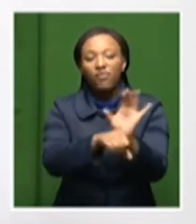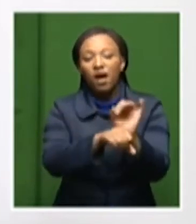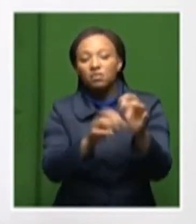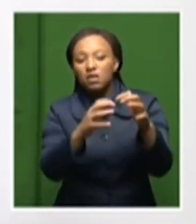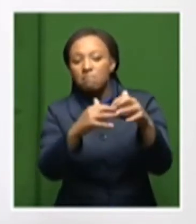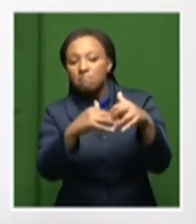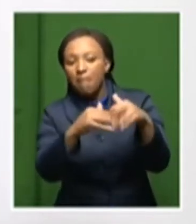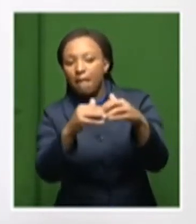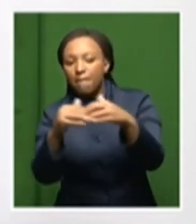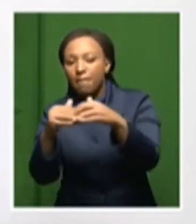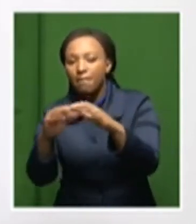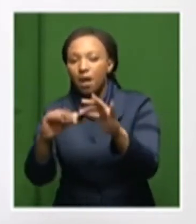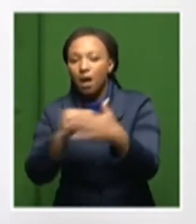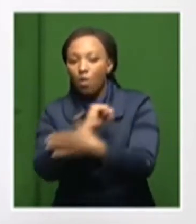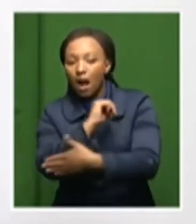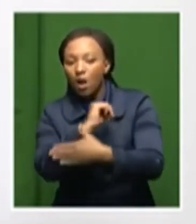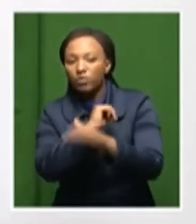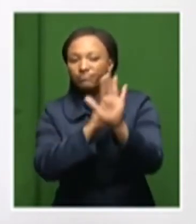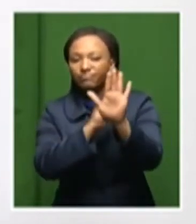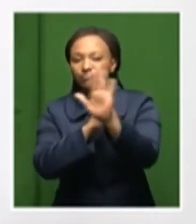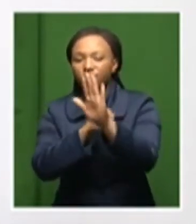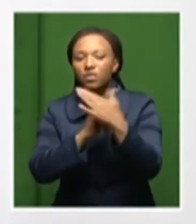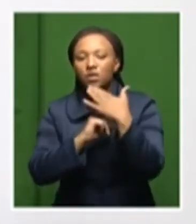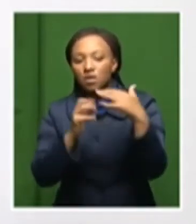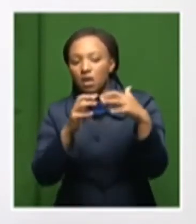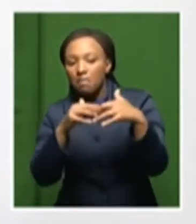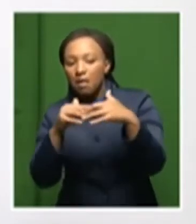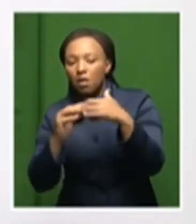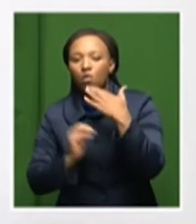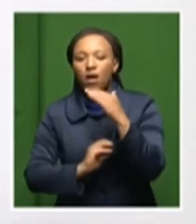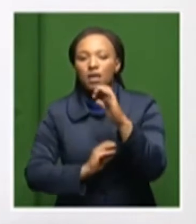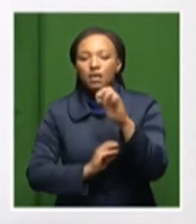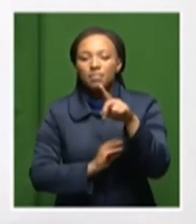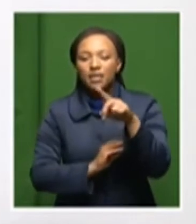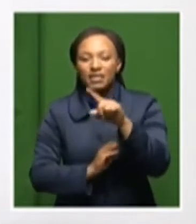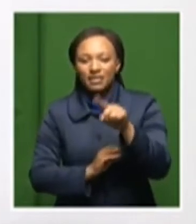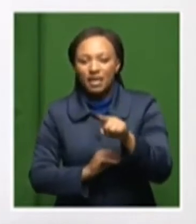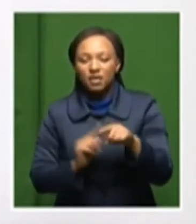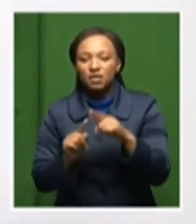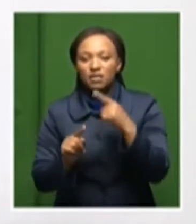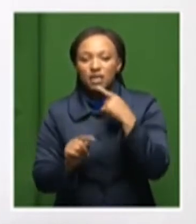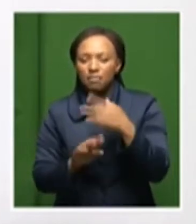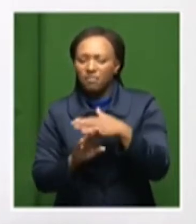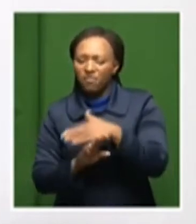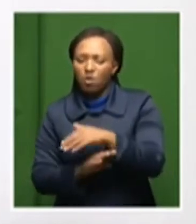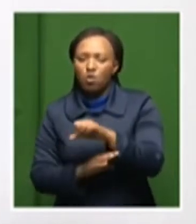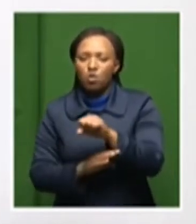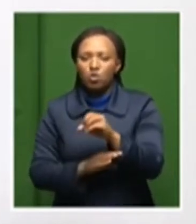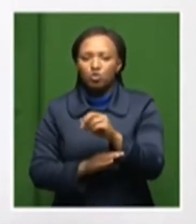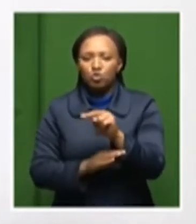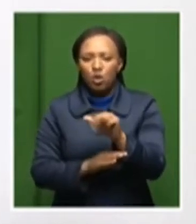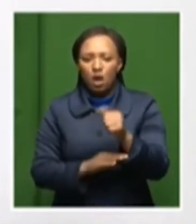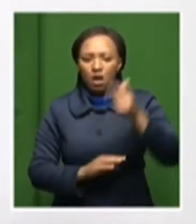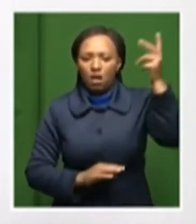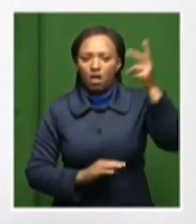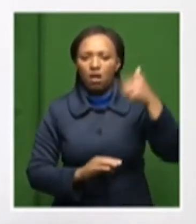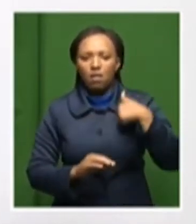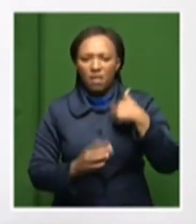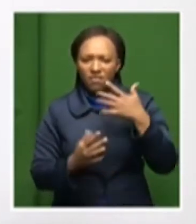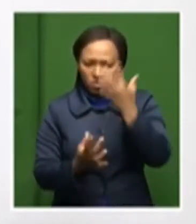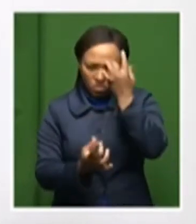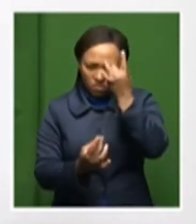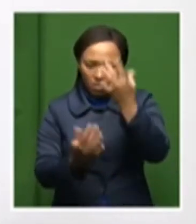as I said in my reply to the state of the nation. And they are becoming a pride of our country because they've